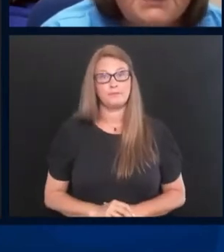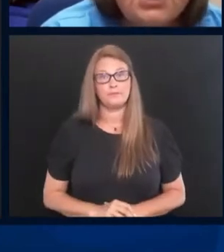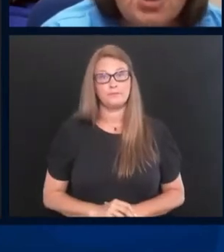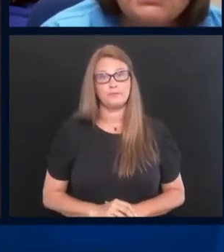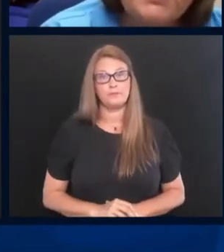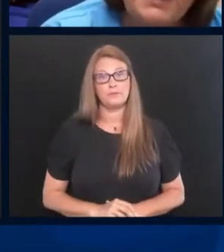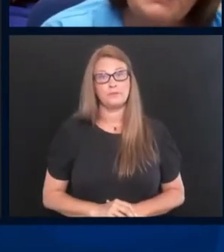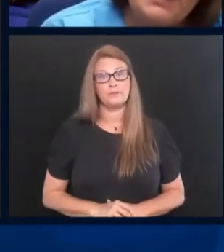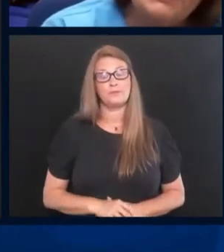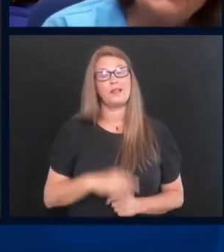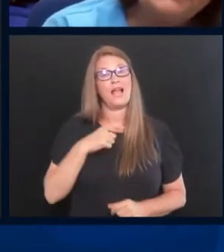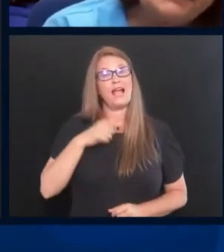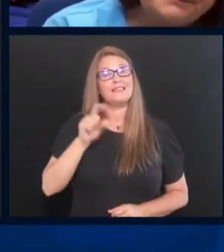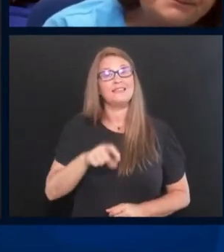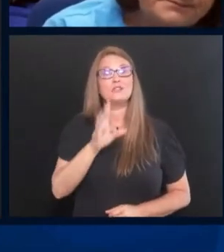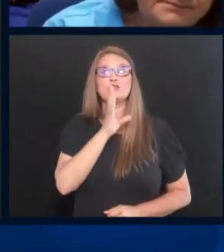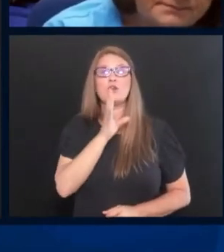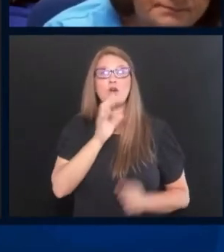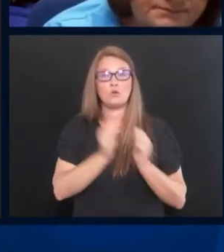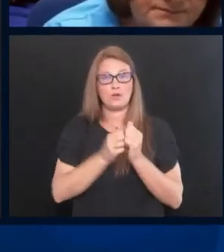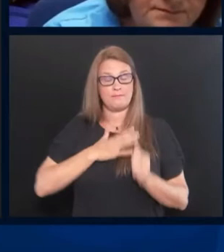I need to talk to my daddy.